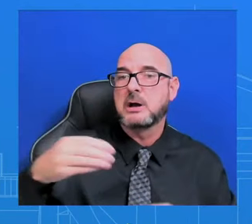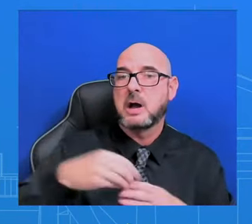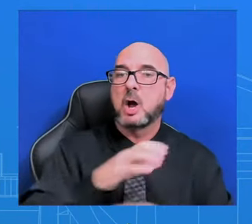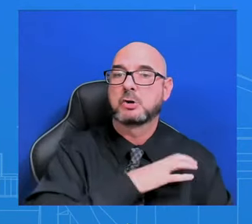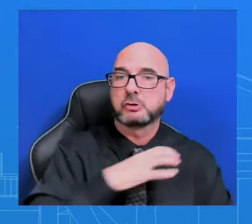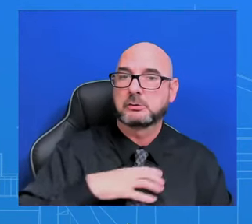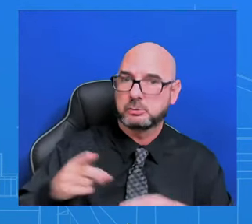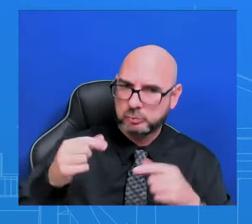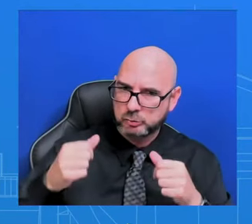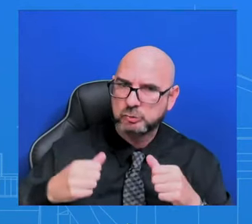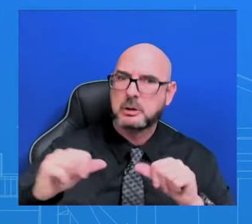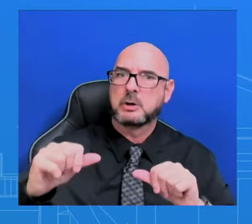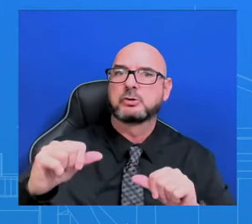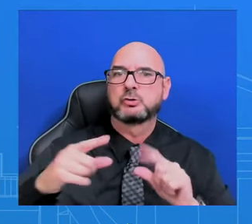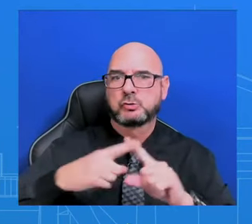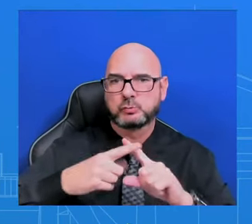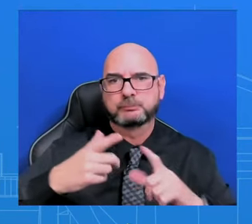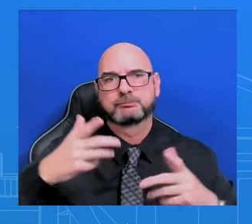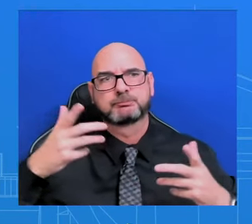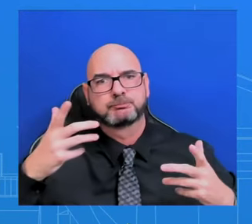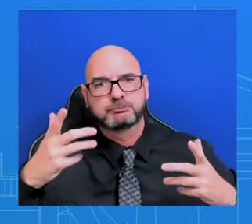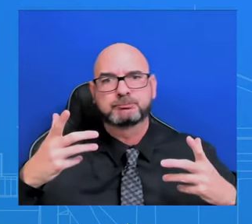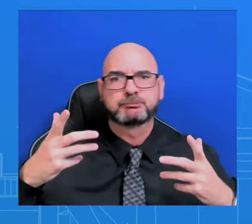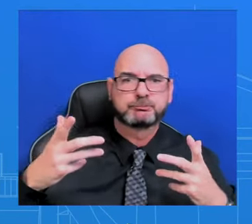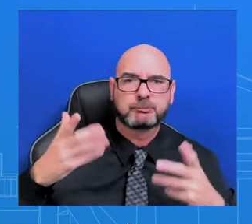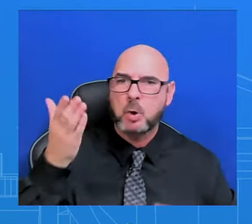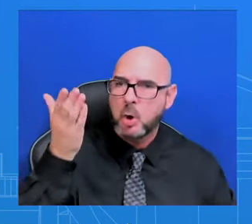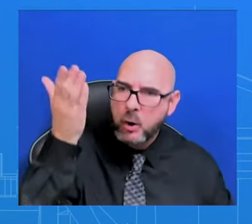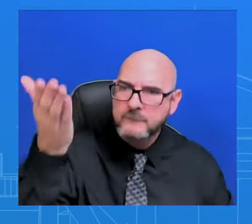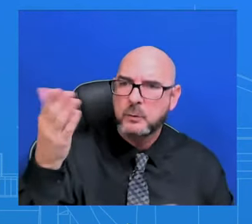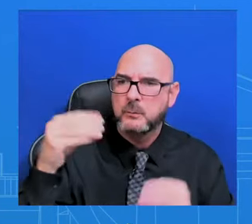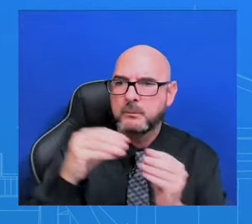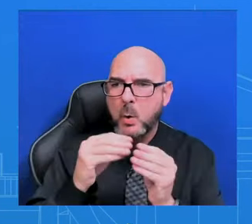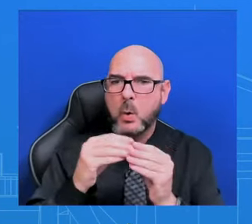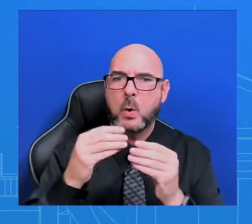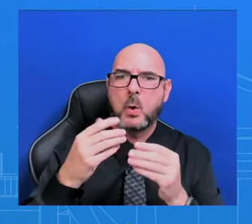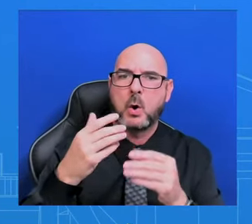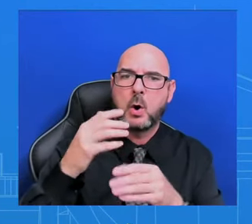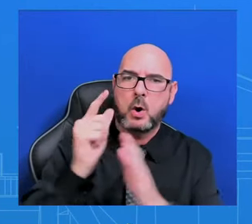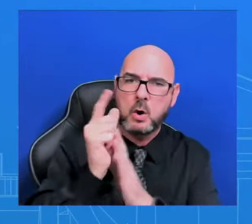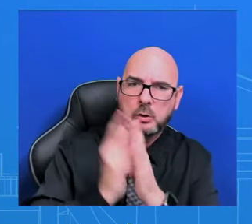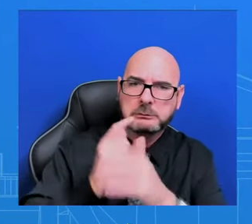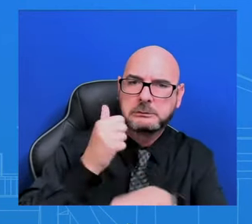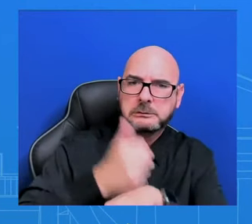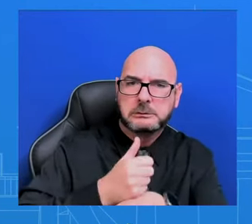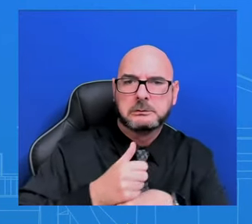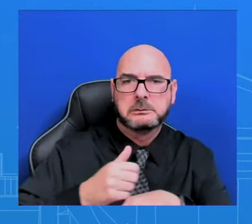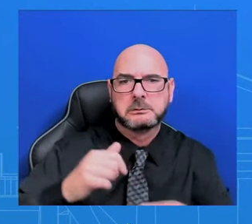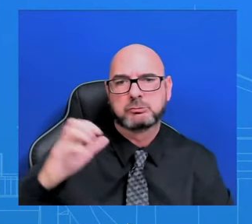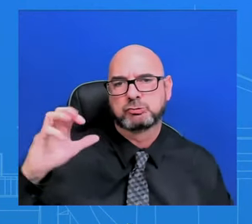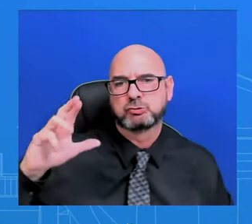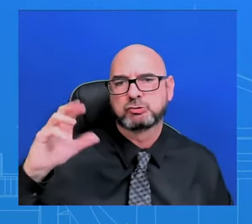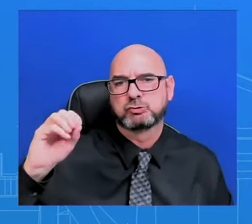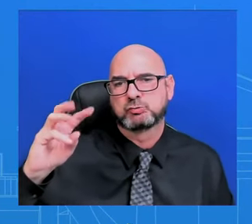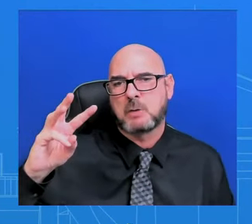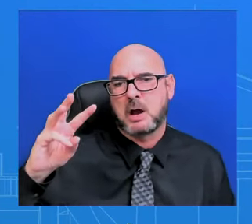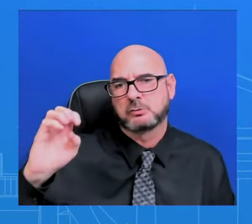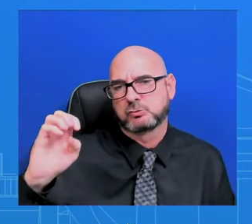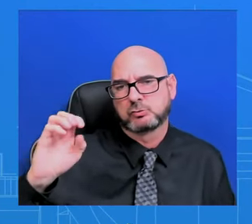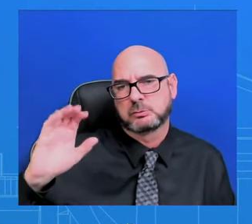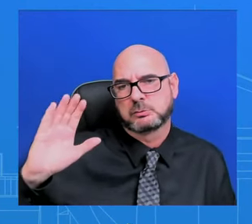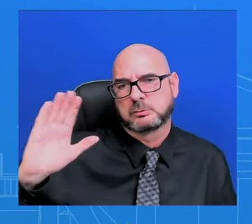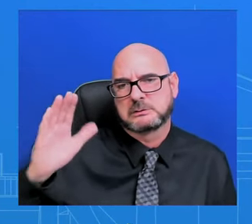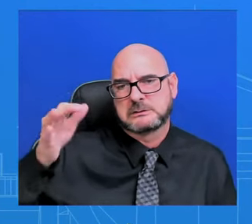pieces of legislation to codify, to do just that, to codify Roe. And so, look, here's where we are.